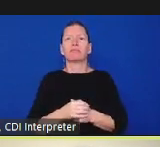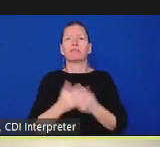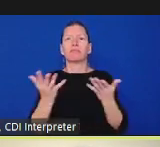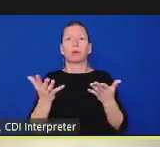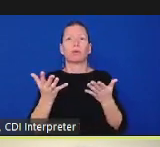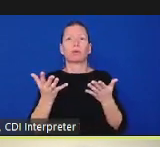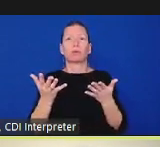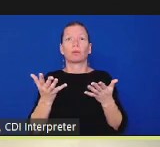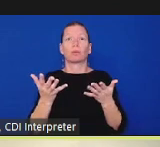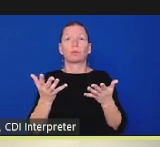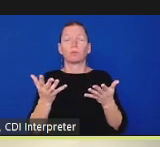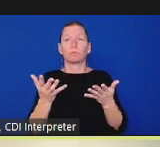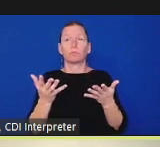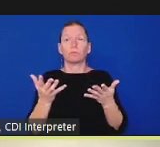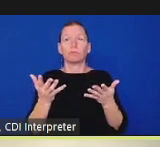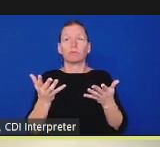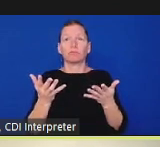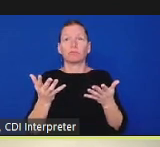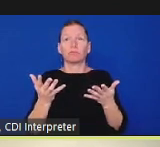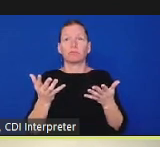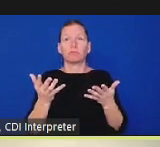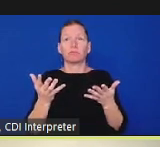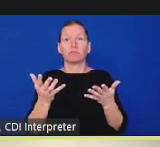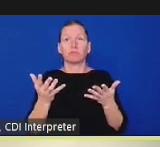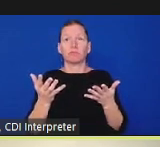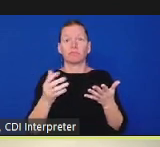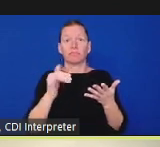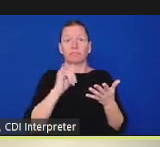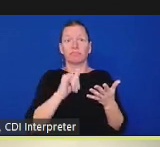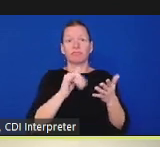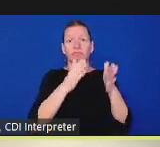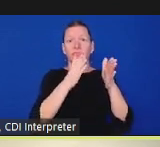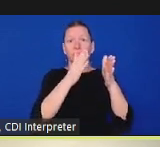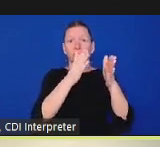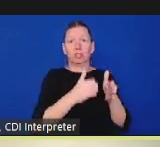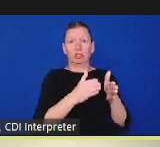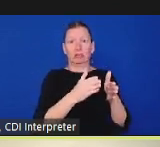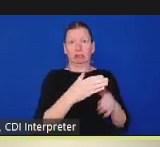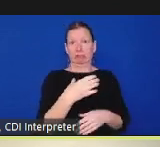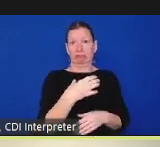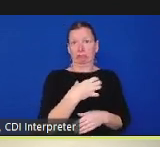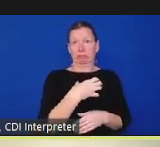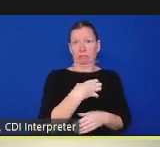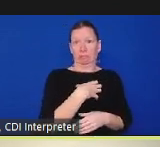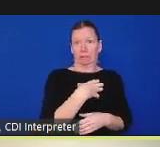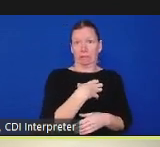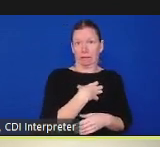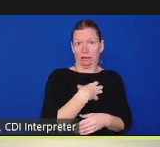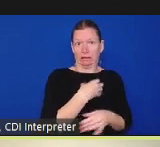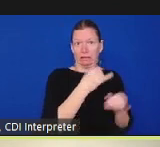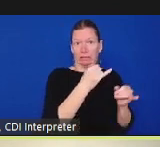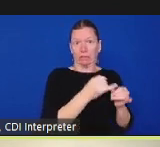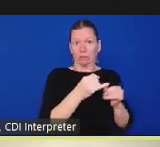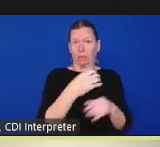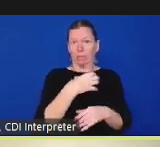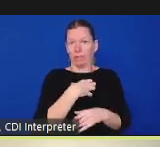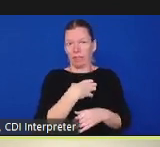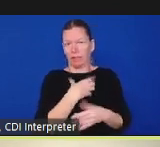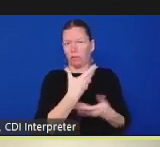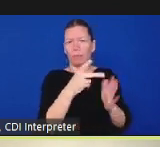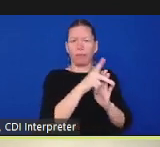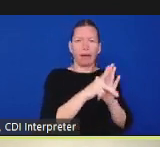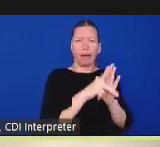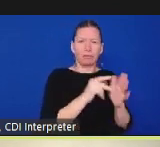and procedures this generally this model generally is looking more broadly at trends